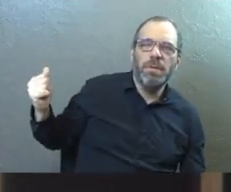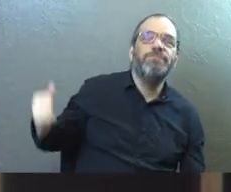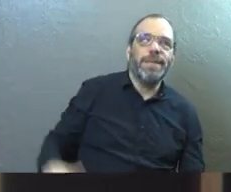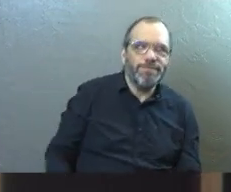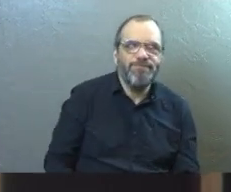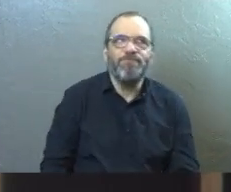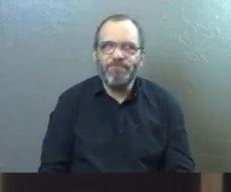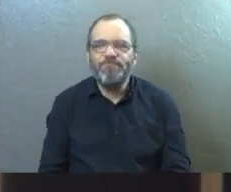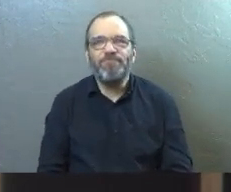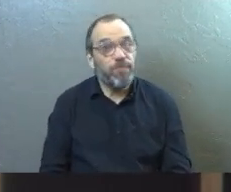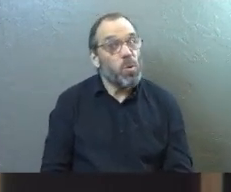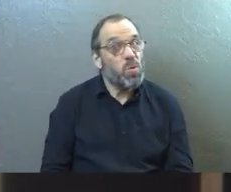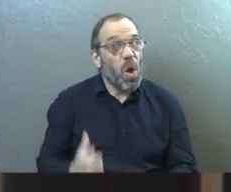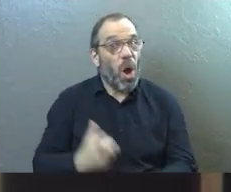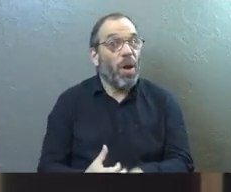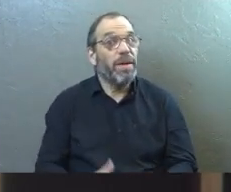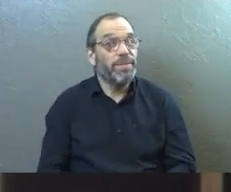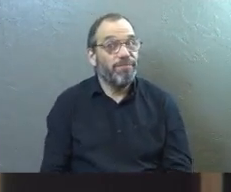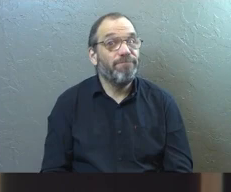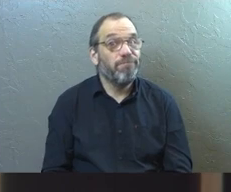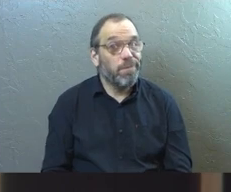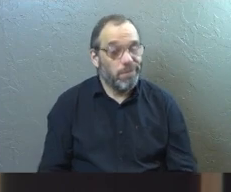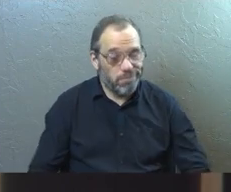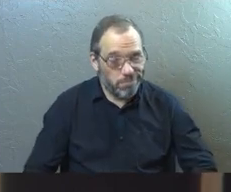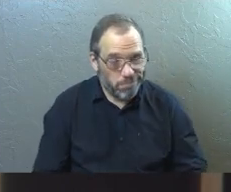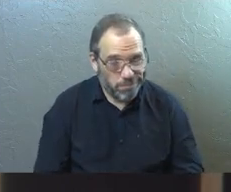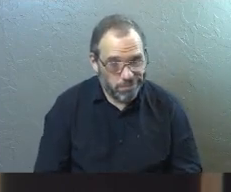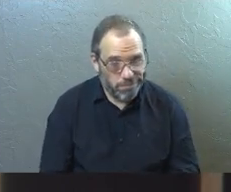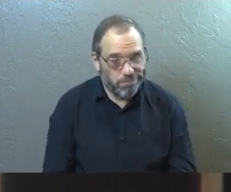Yeah. Hard stuff, isn't it? Yeah.